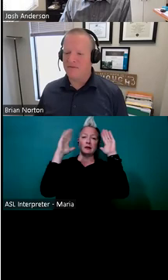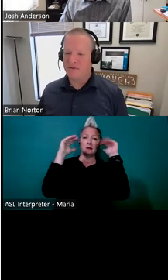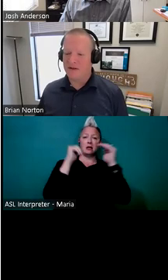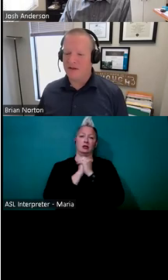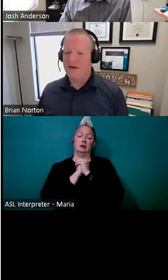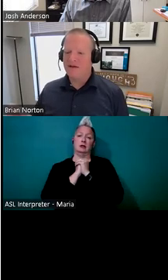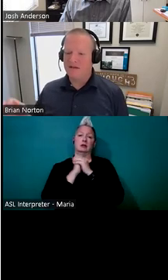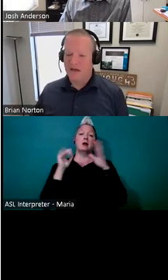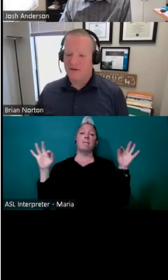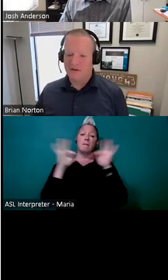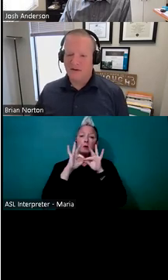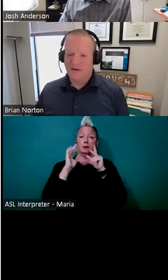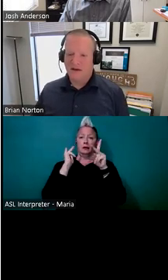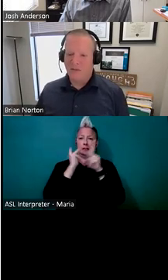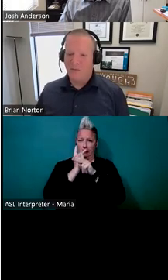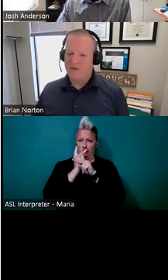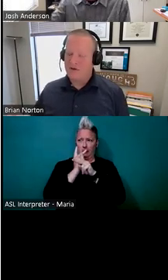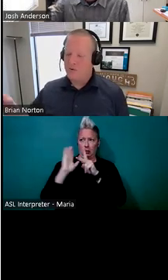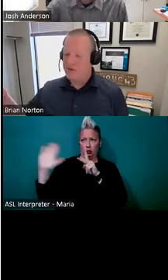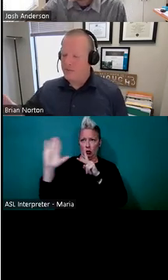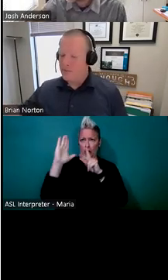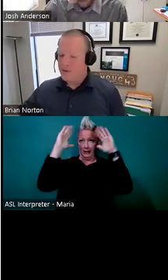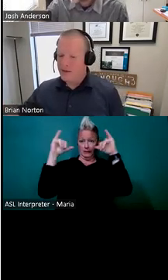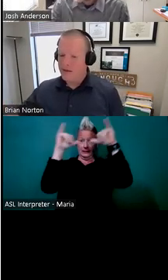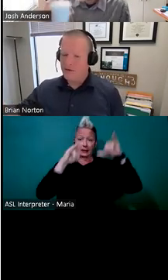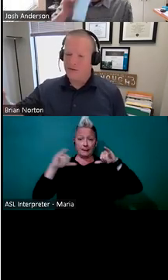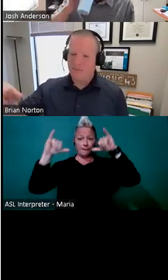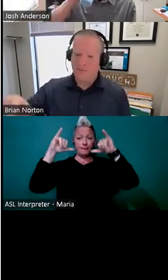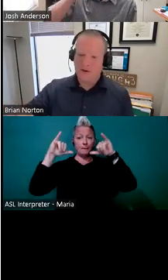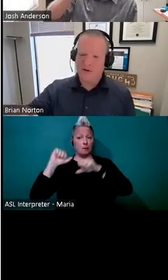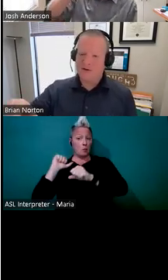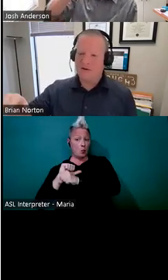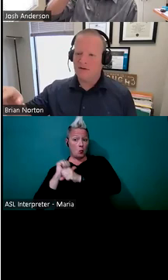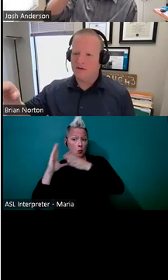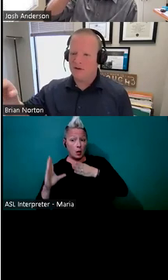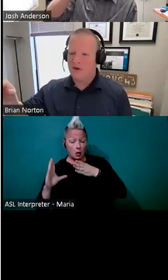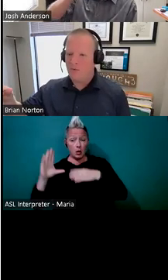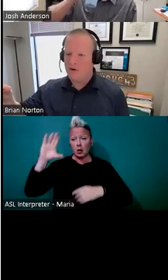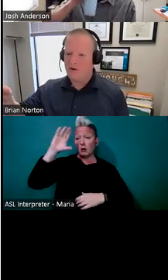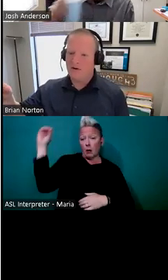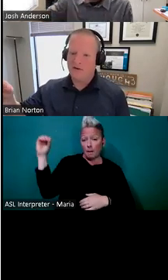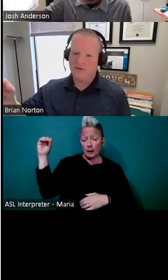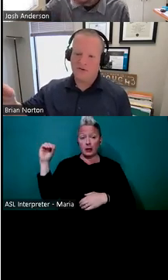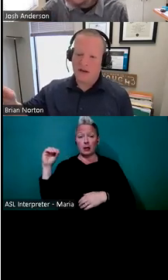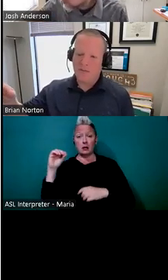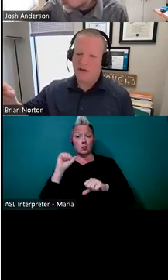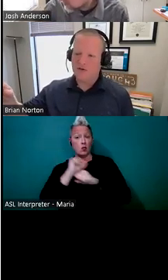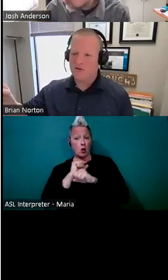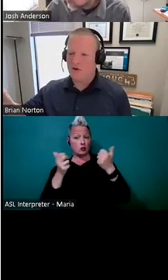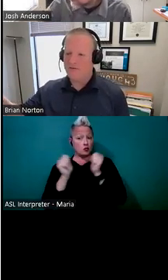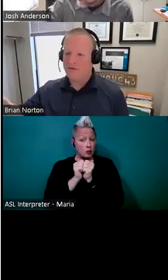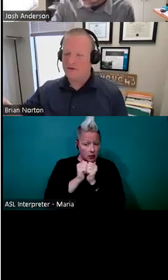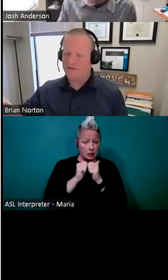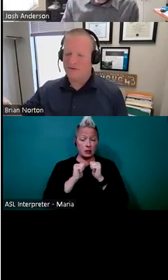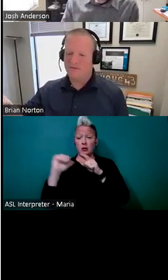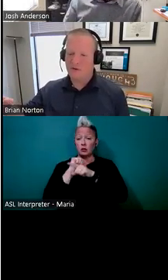to keep everybody together. Um, whether you're the employee or the employer, you're a coworker, you're the training manager,